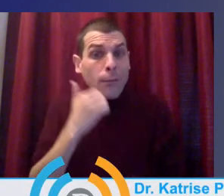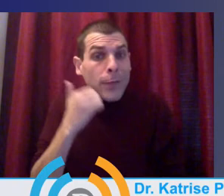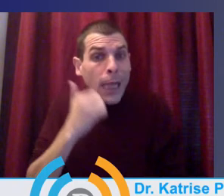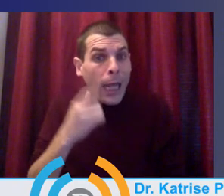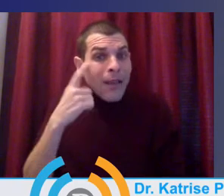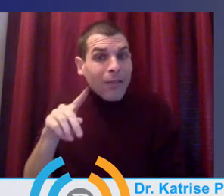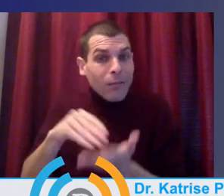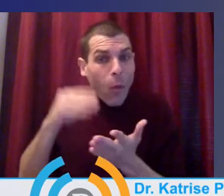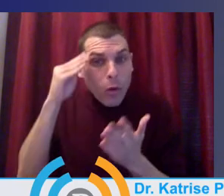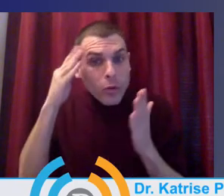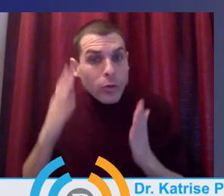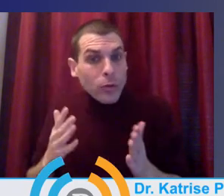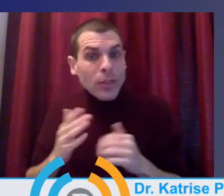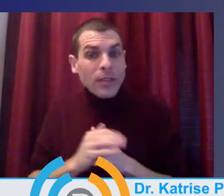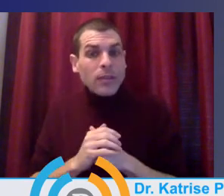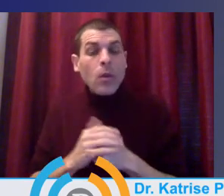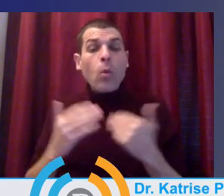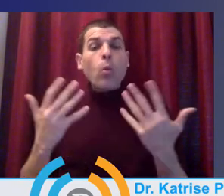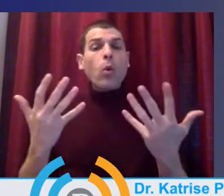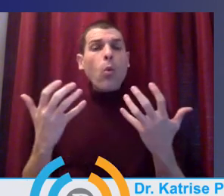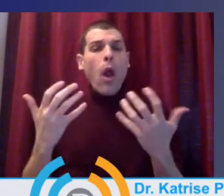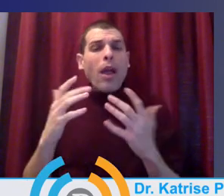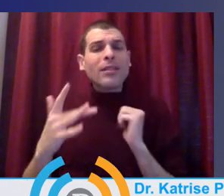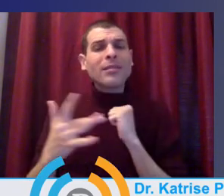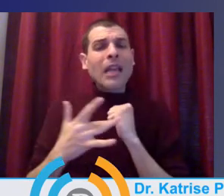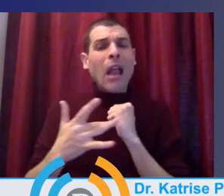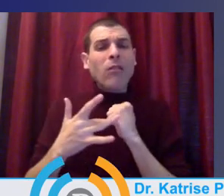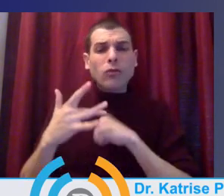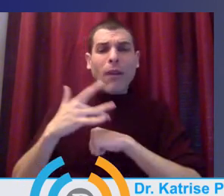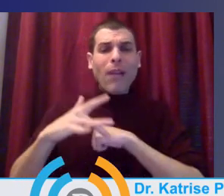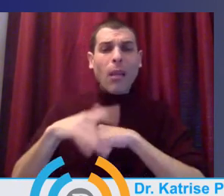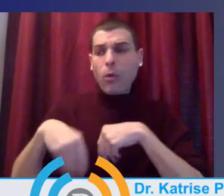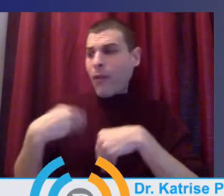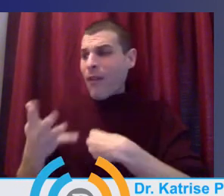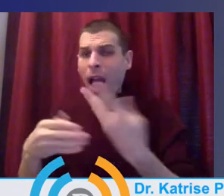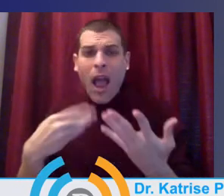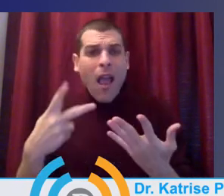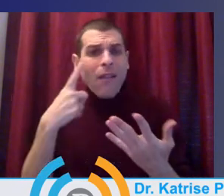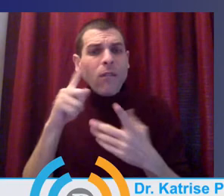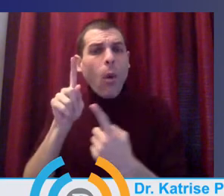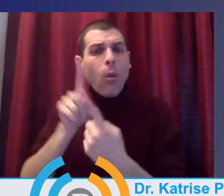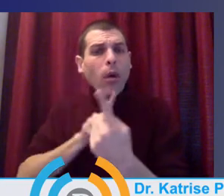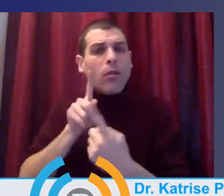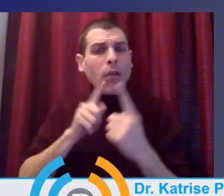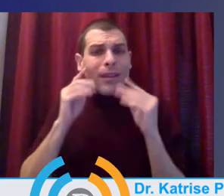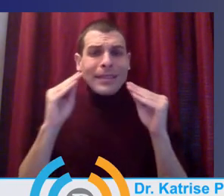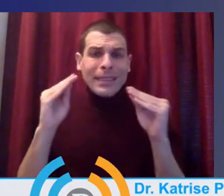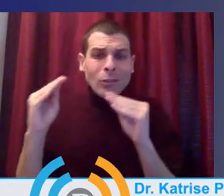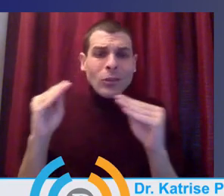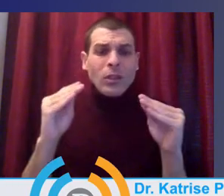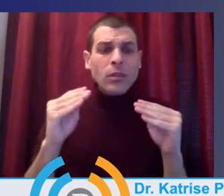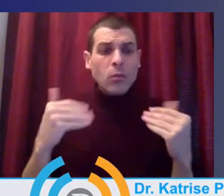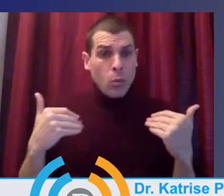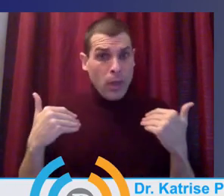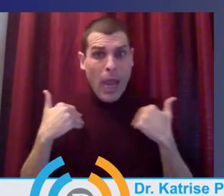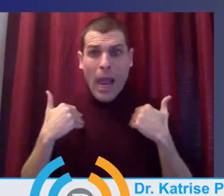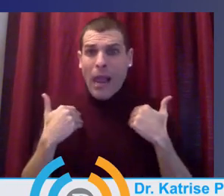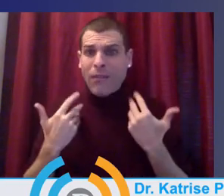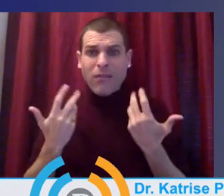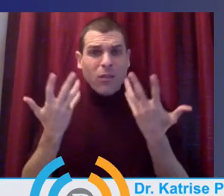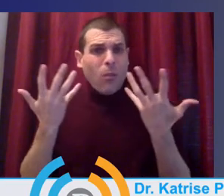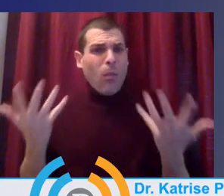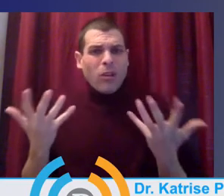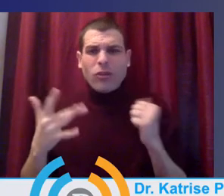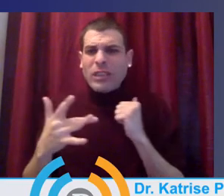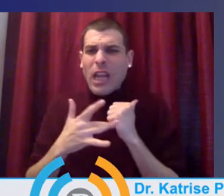access to one-to-one technology. We have about 12,000 students in our district and we've handed out a good